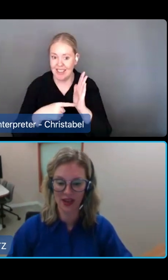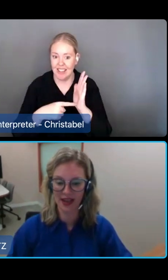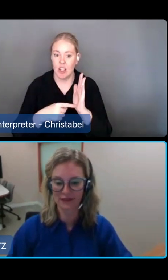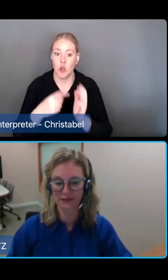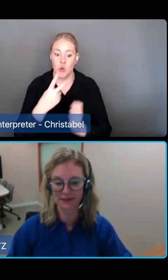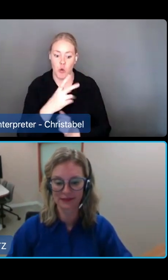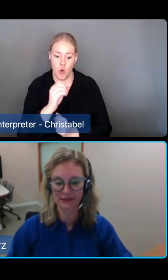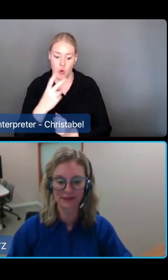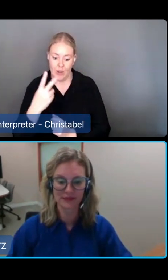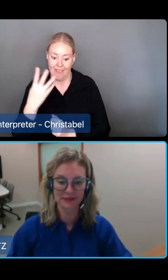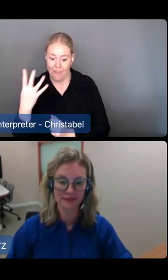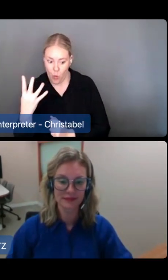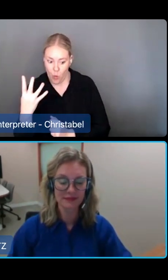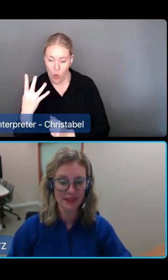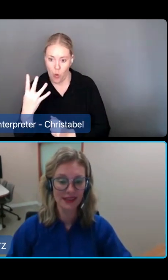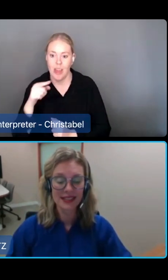2025.